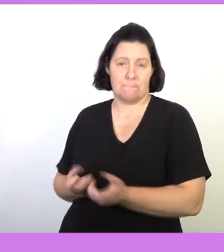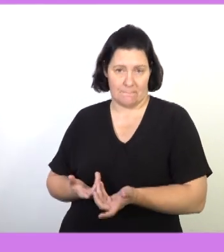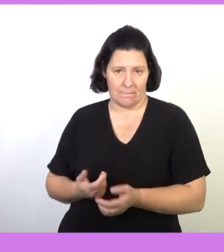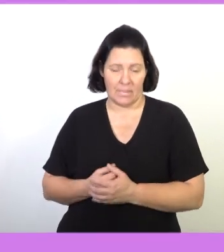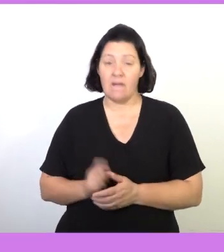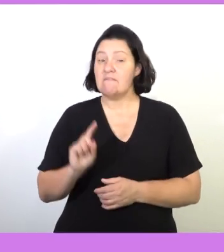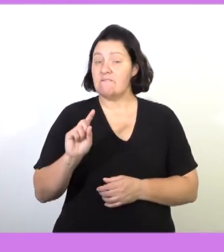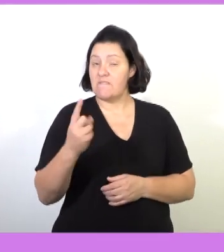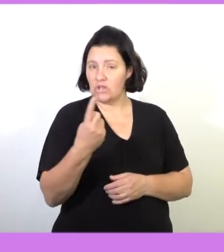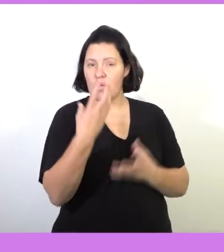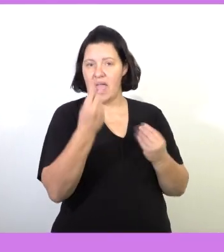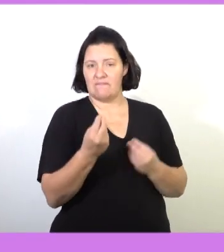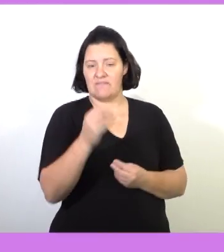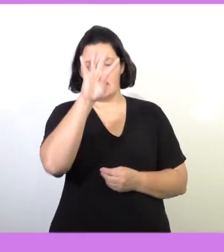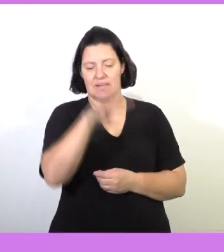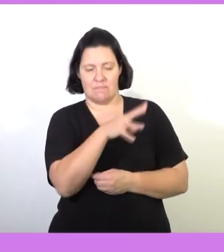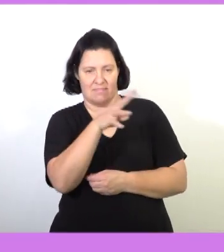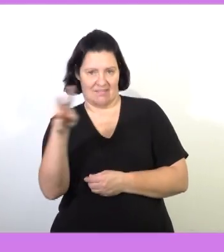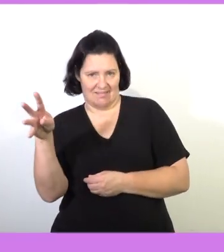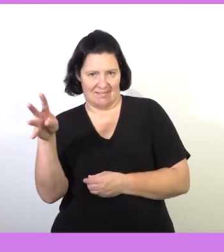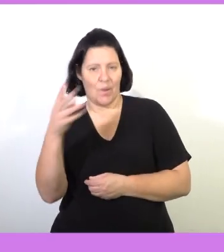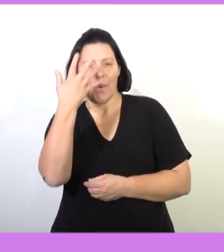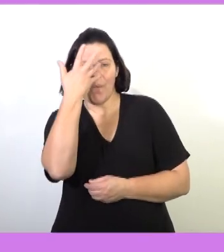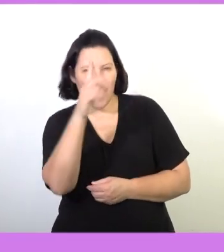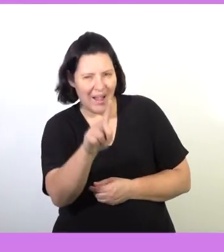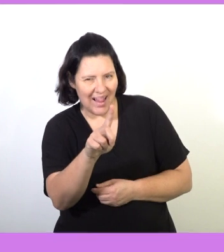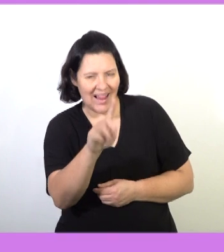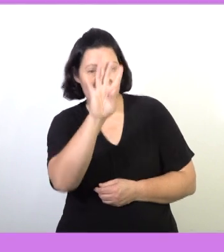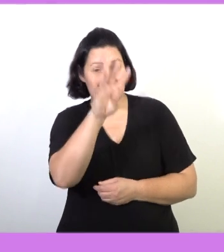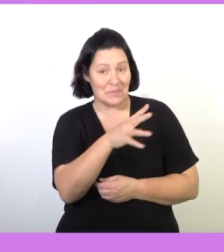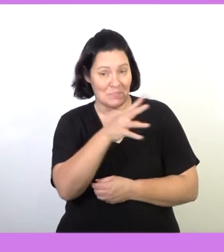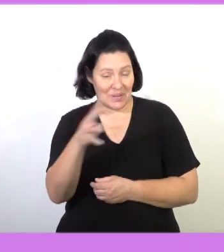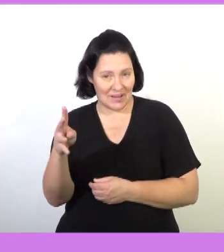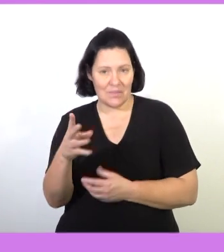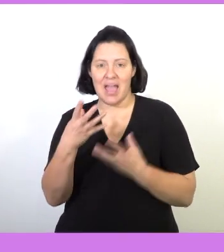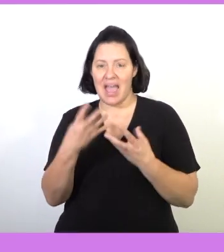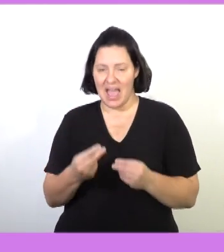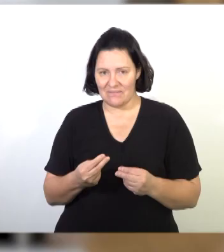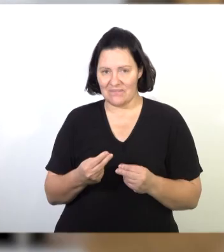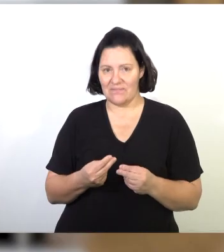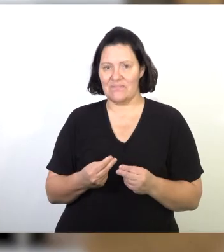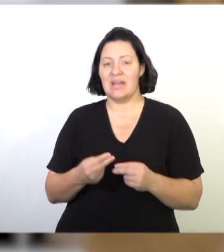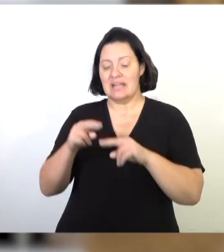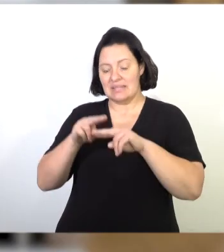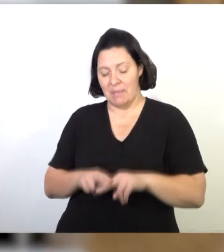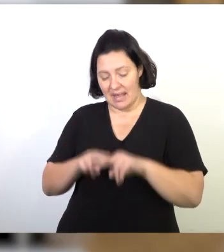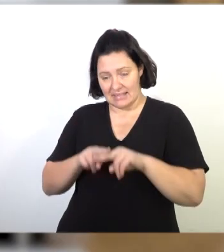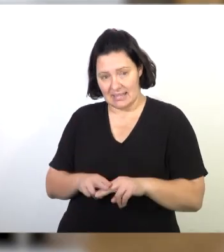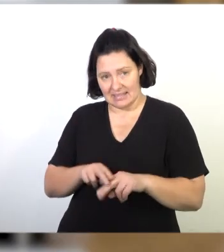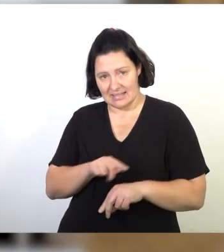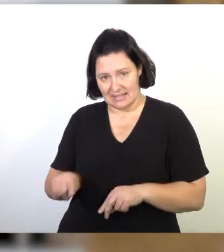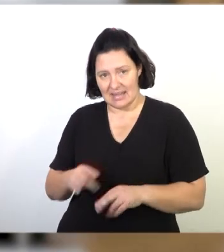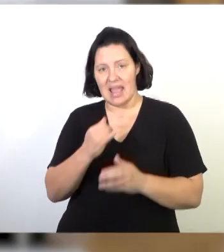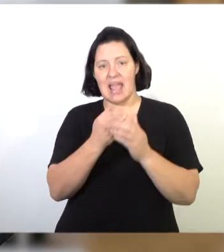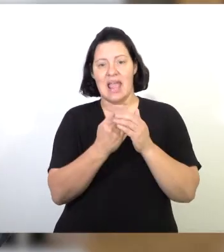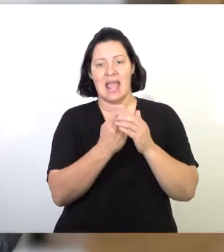The first thing that we have is a table over there and of course we know that from a table we get dependent and independent variables